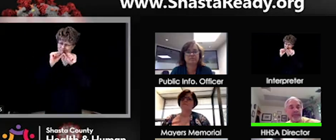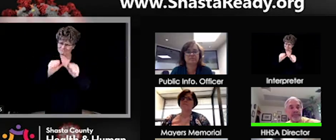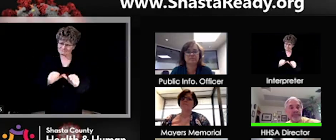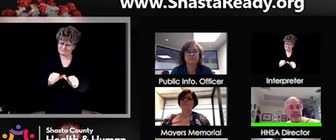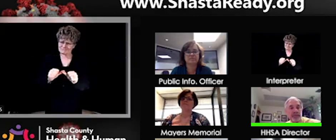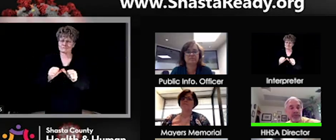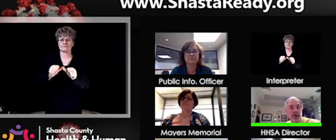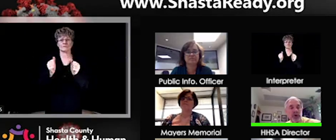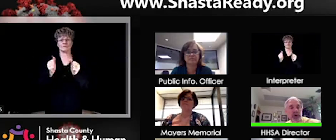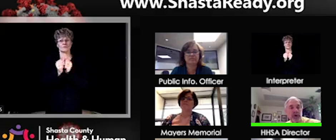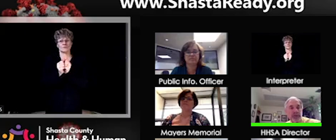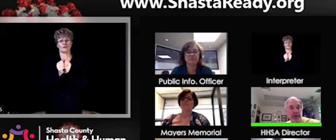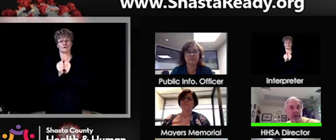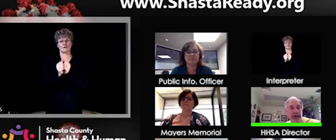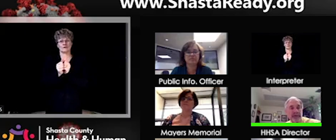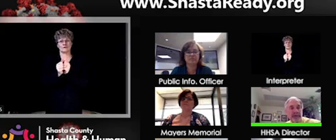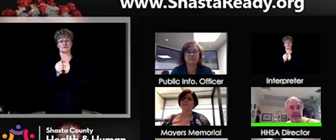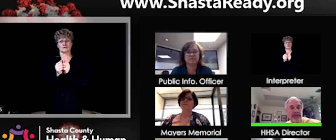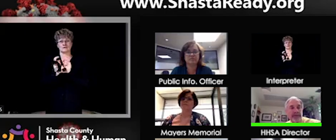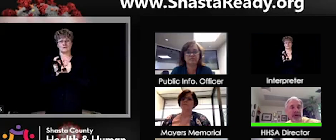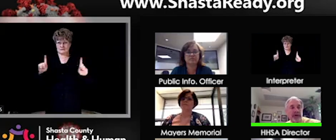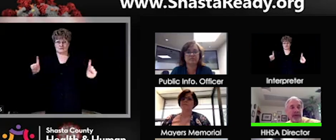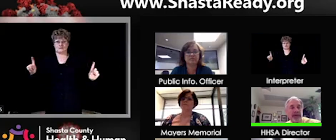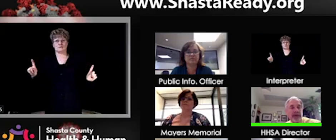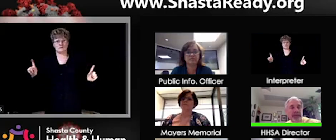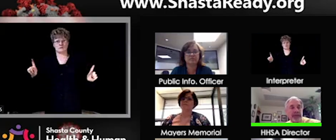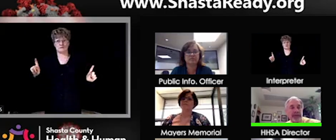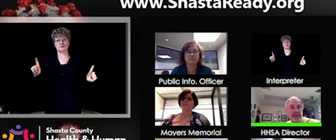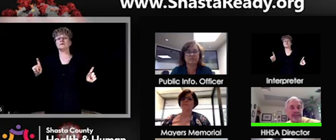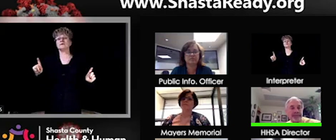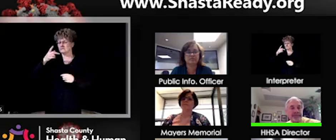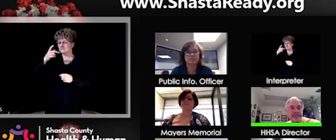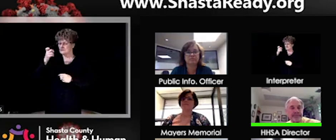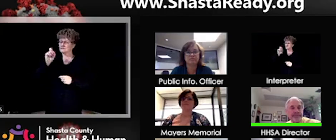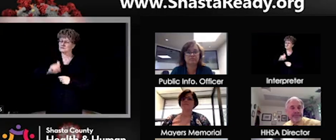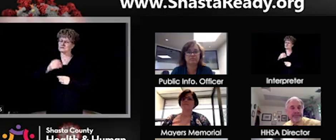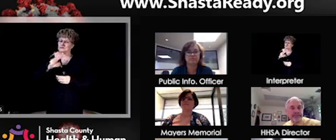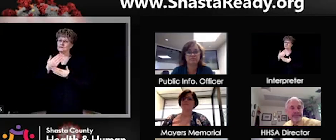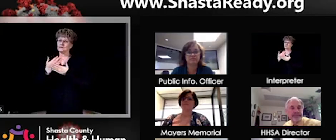uh, restore our community, have our community recover economically.